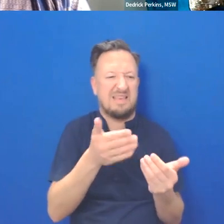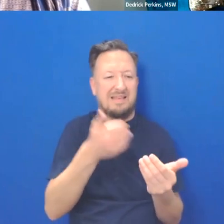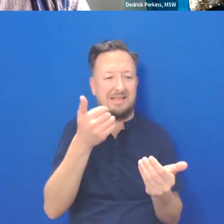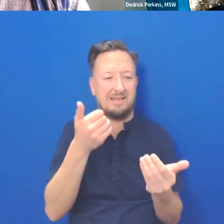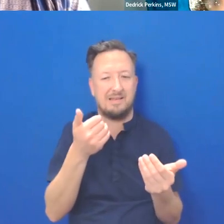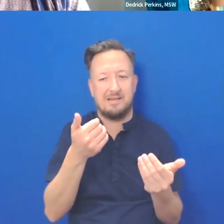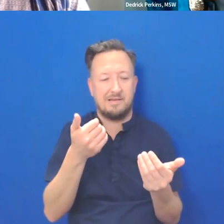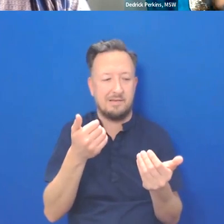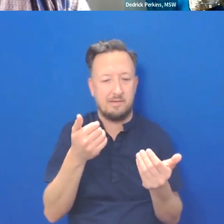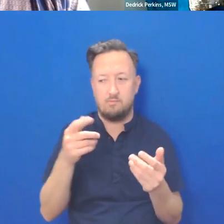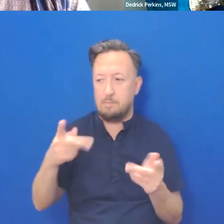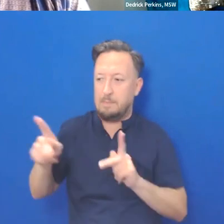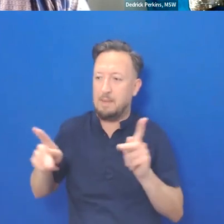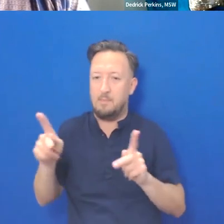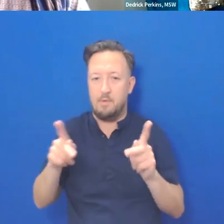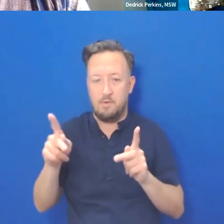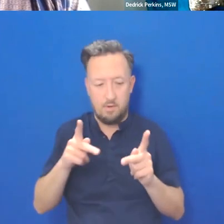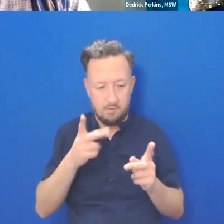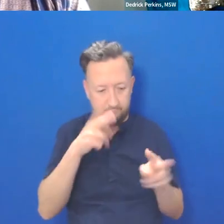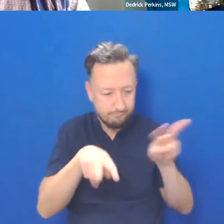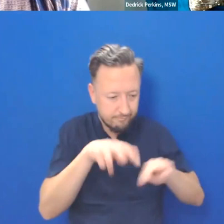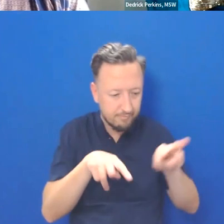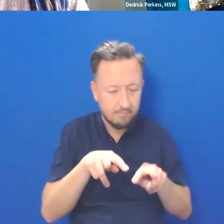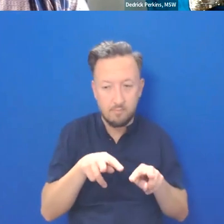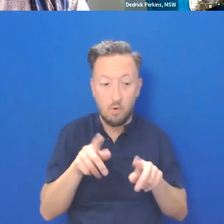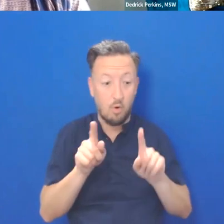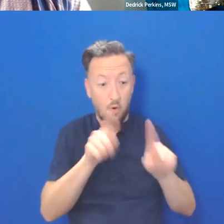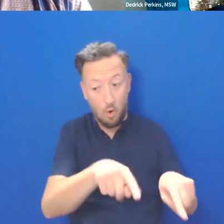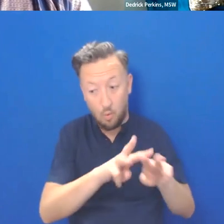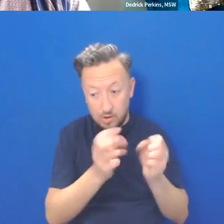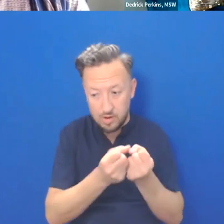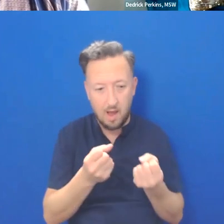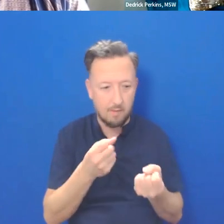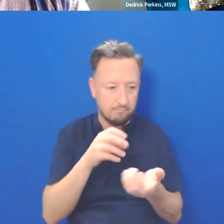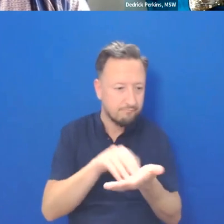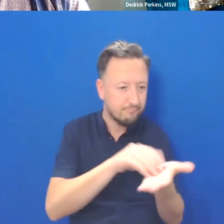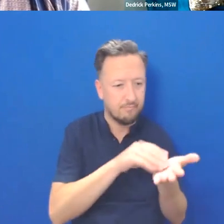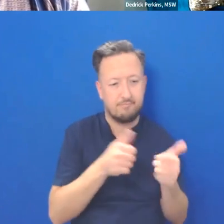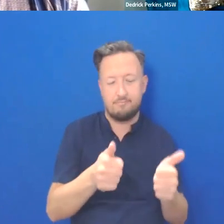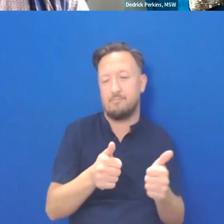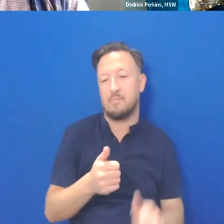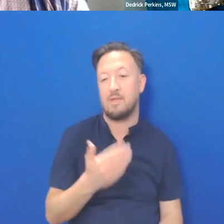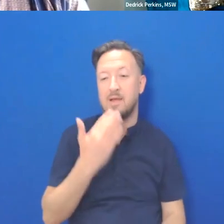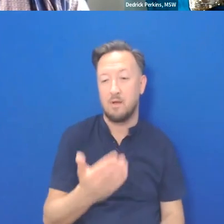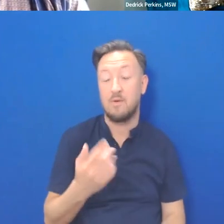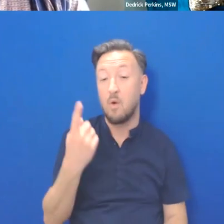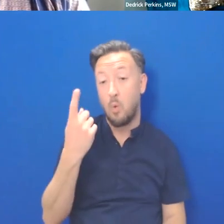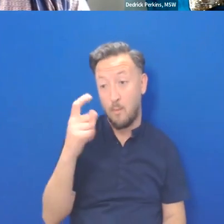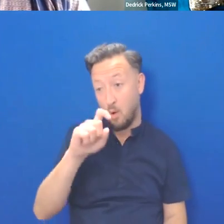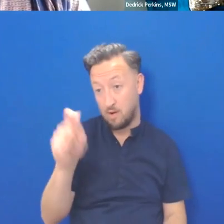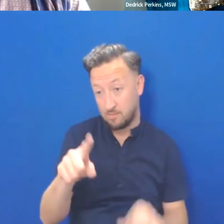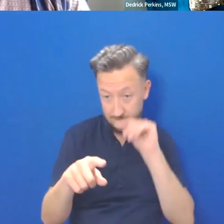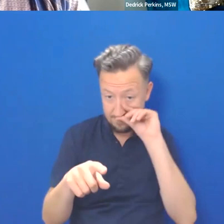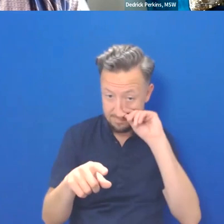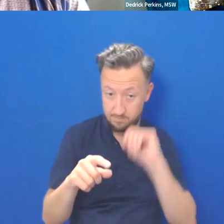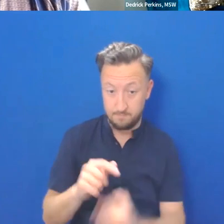perusing or looking online or attending a workshop like today. So thank you for that. We had another question come in.